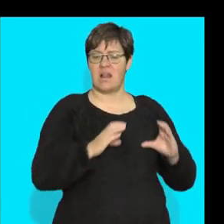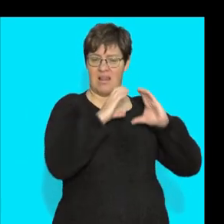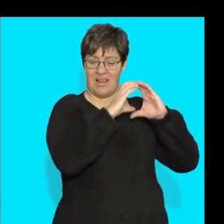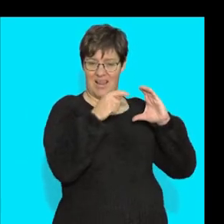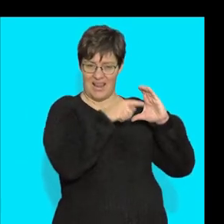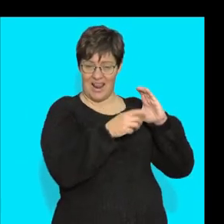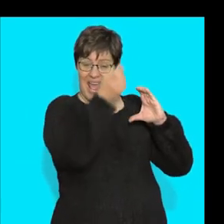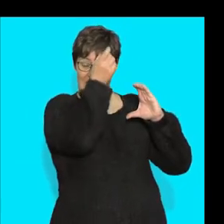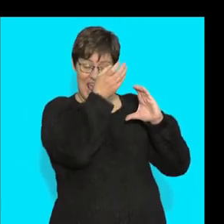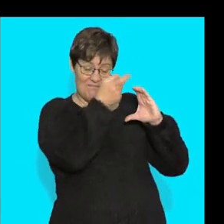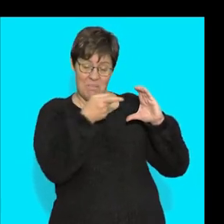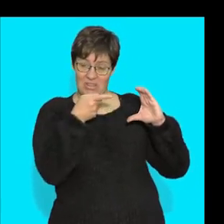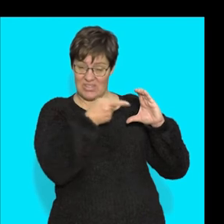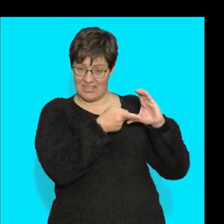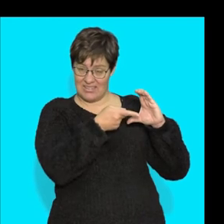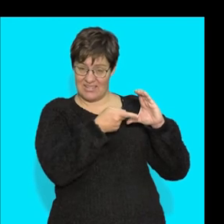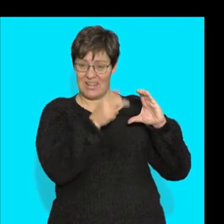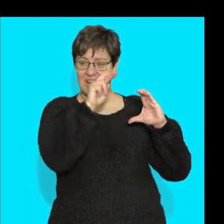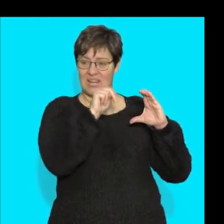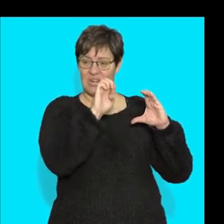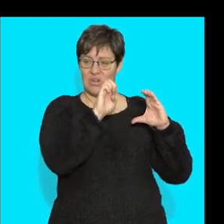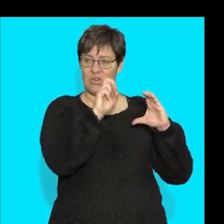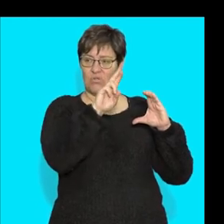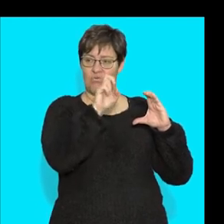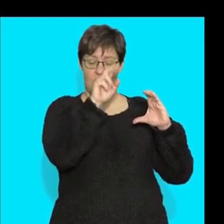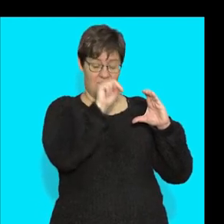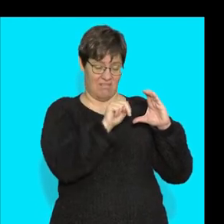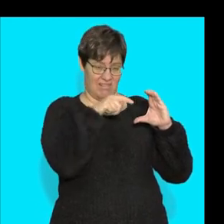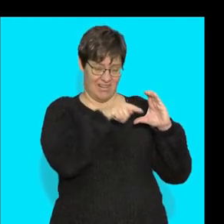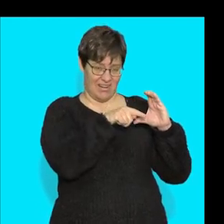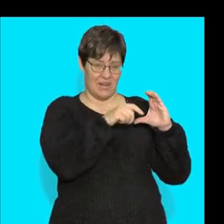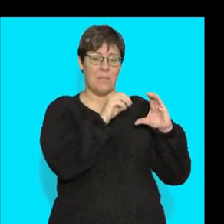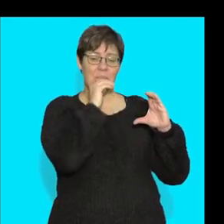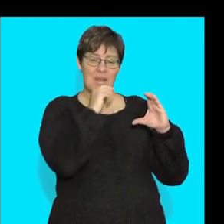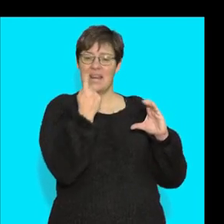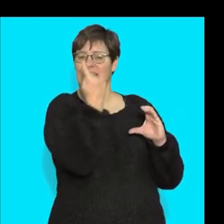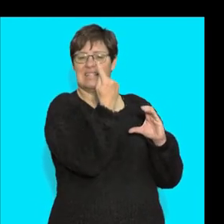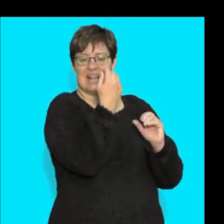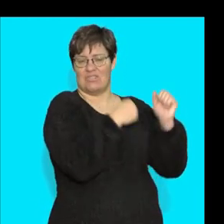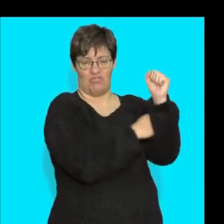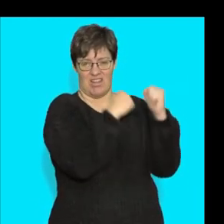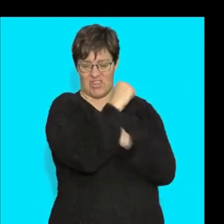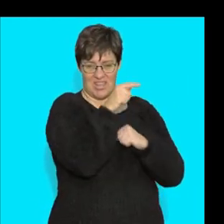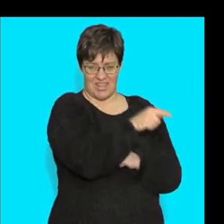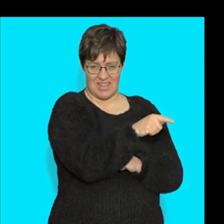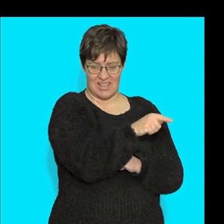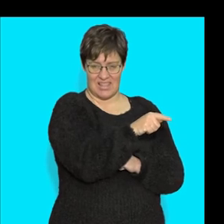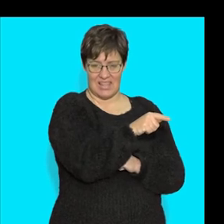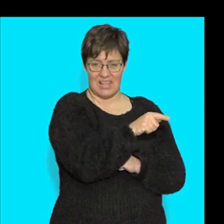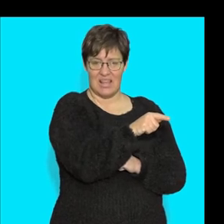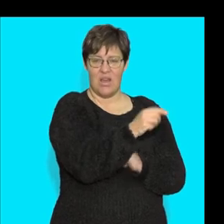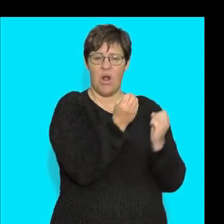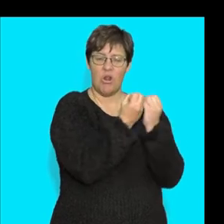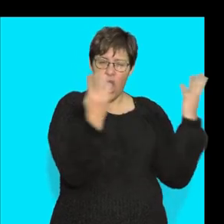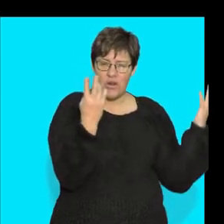the information, this is called a neuron. A neuron is a single structure. And we put a whole lot of